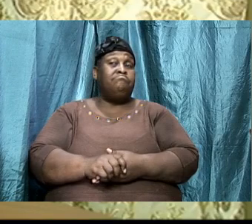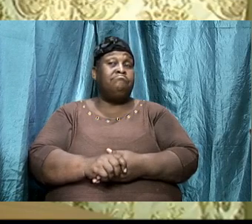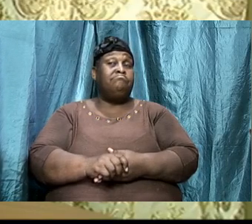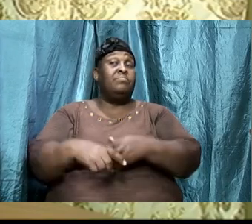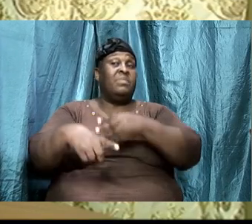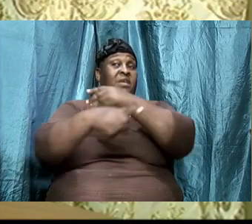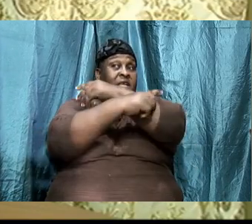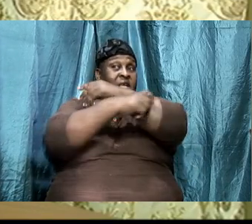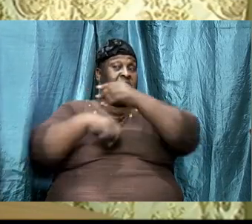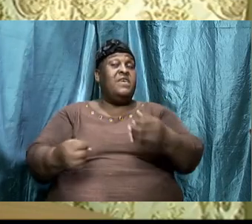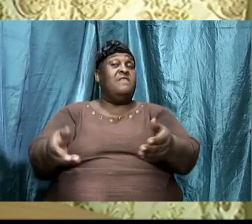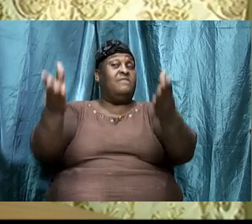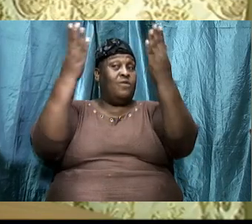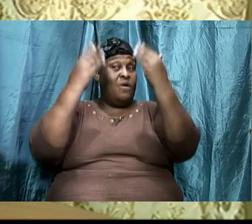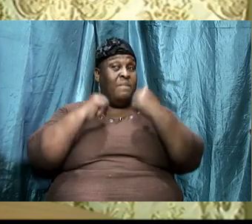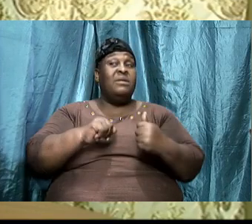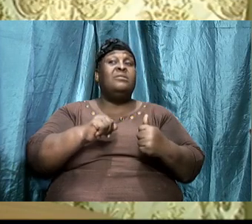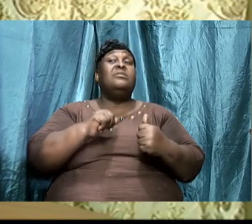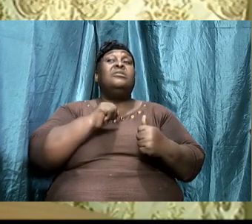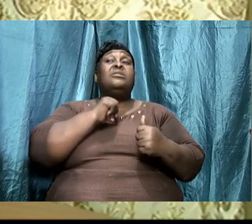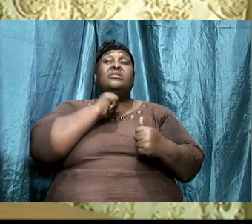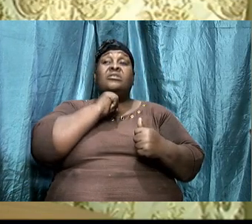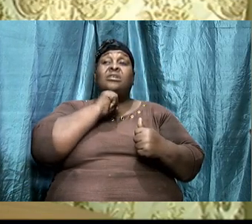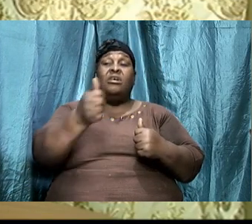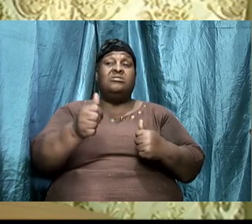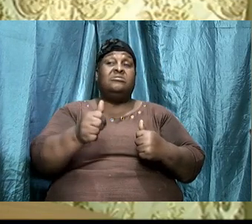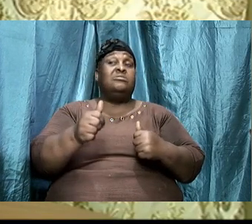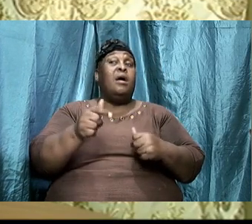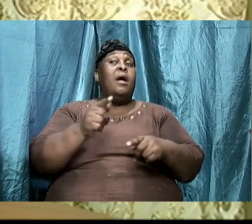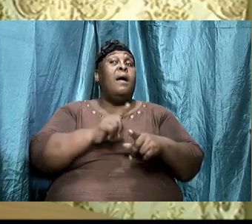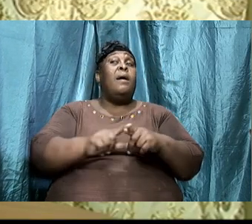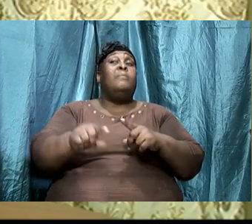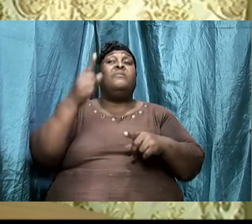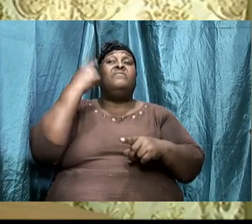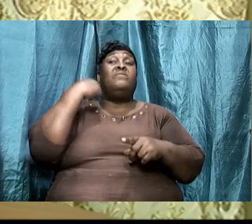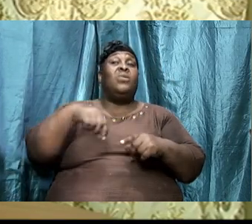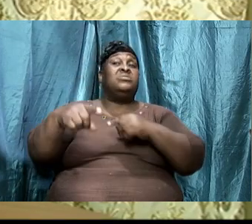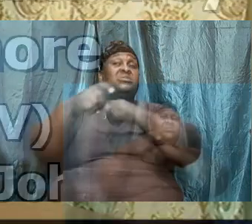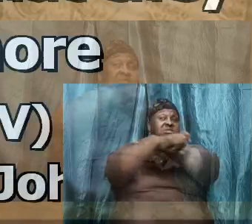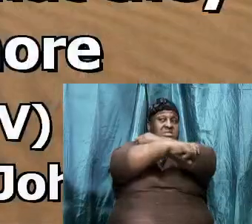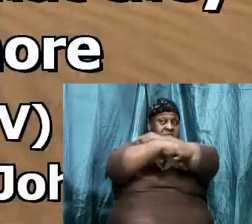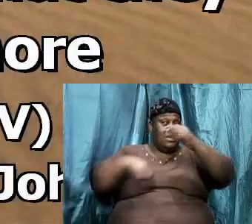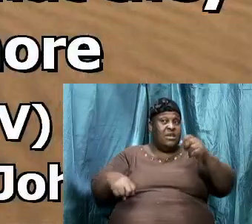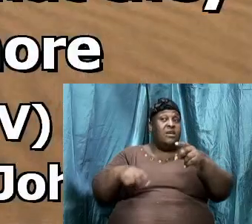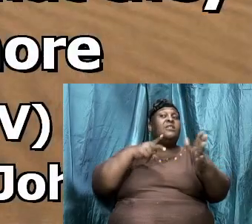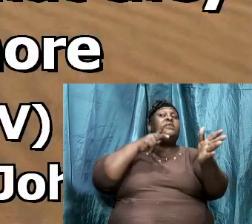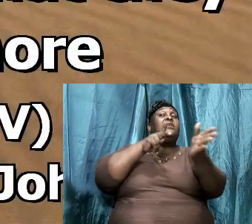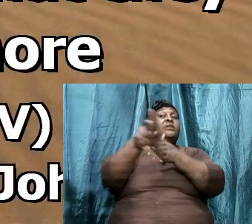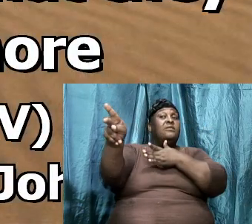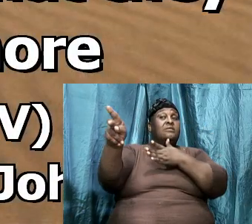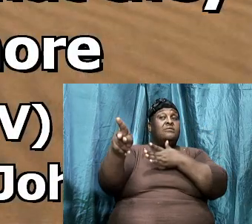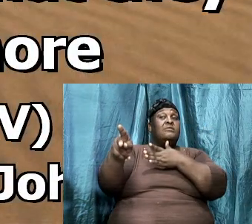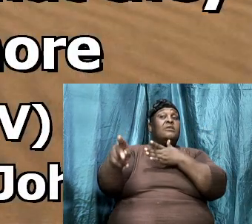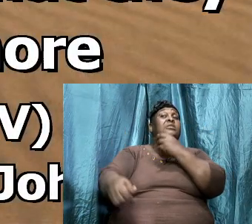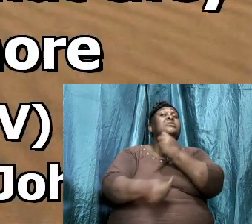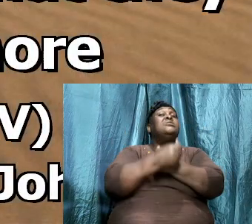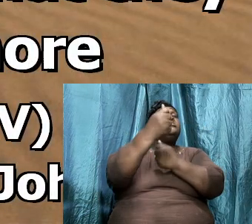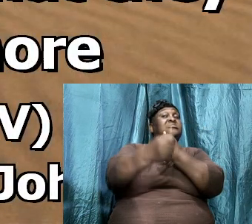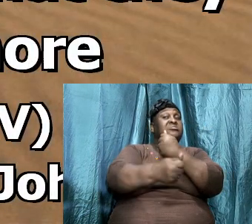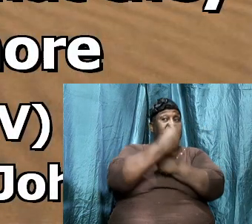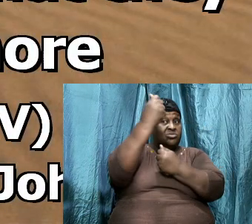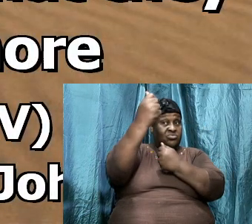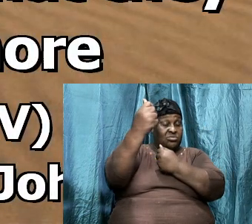The thief cometh, not, but for to steal, and to kill,